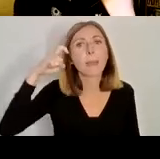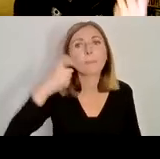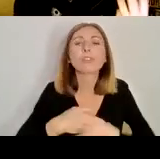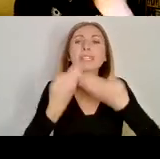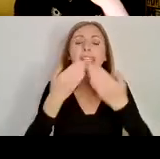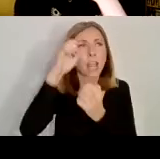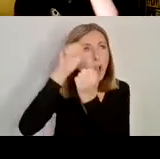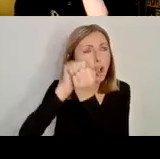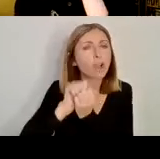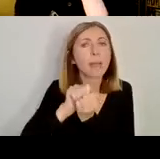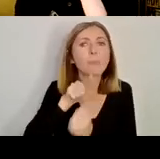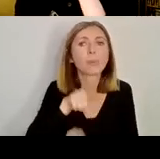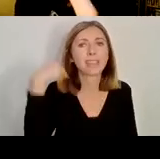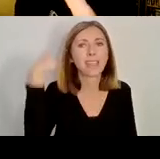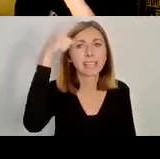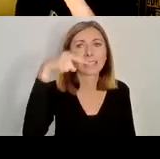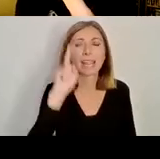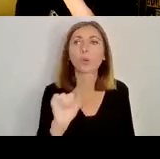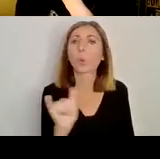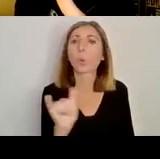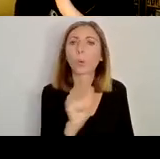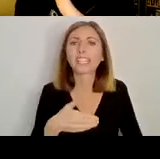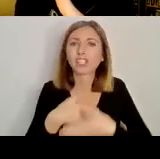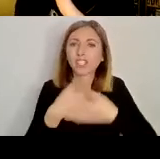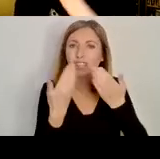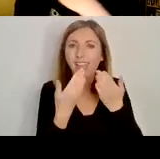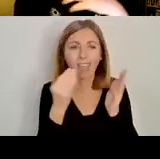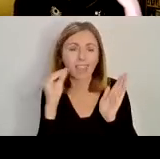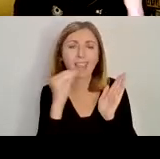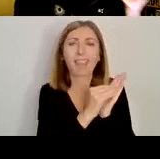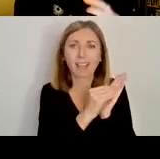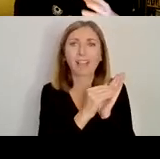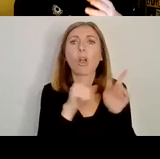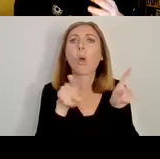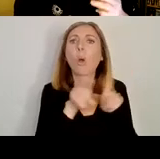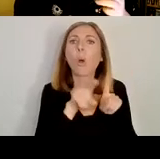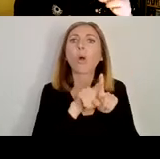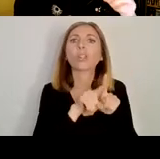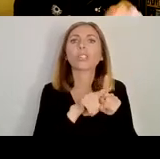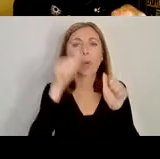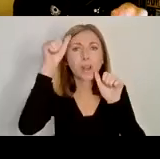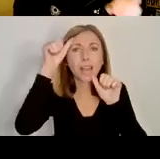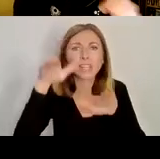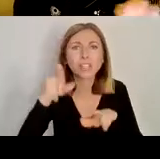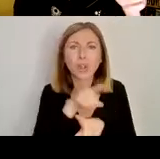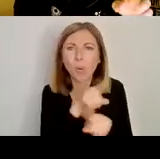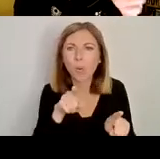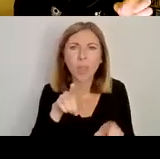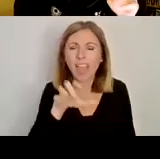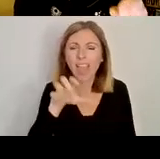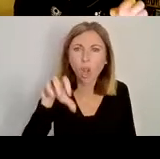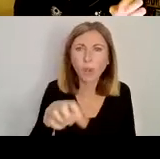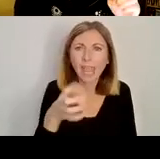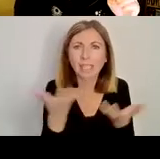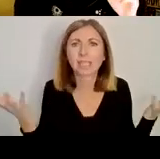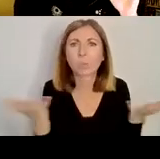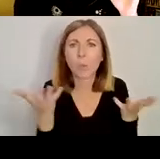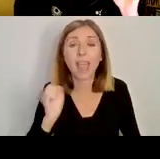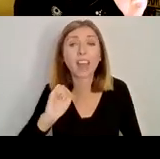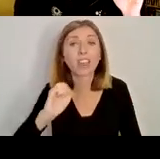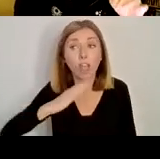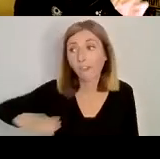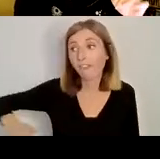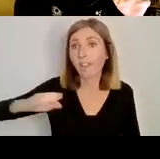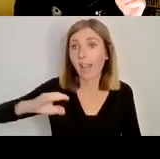or in the liturgy mainly. But it will also say where they're located and might tell you their genealogy. And it's actually quite an important source